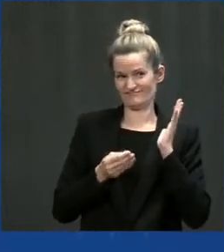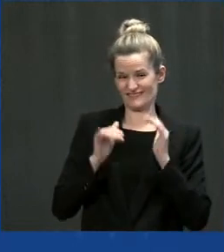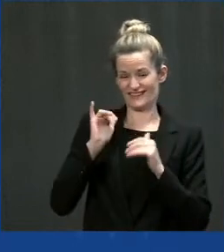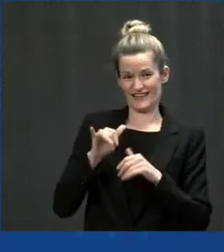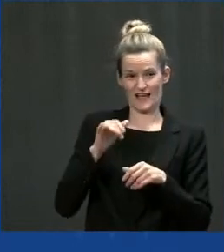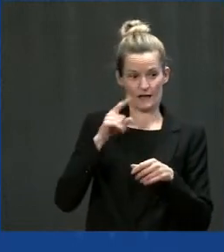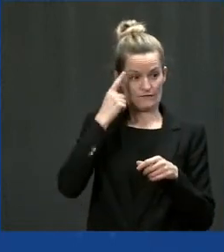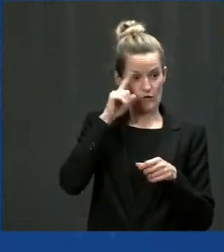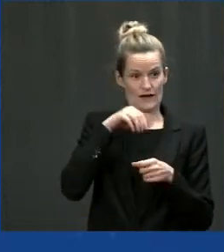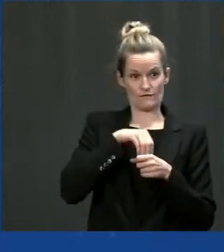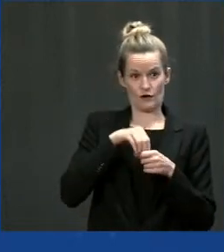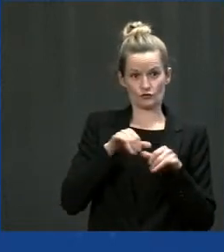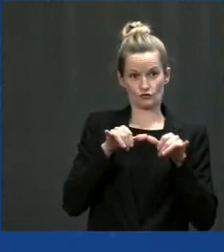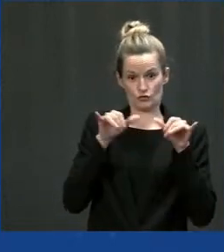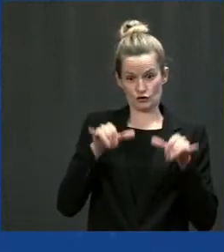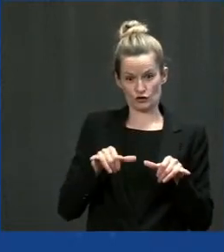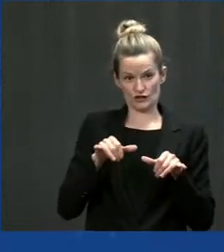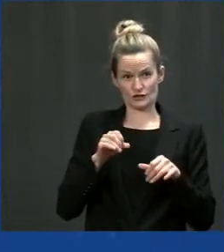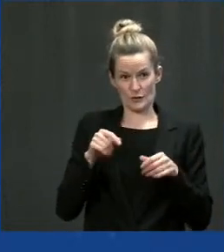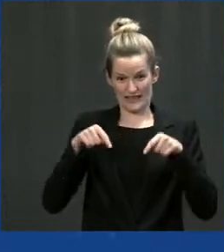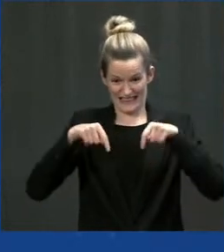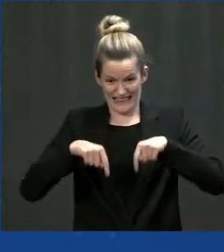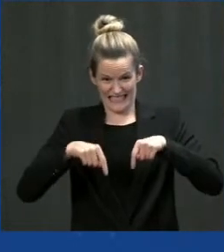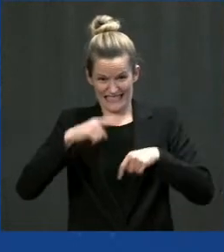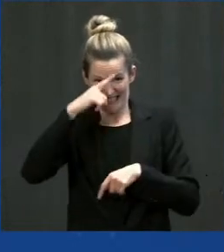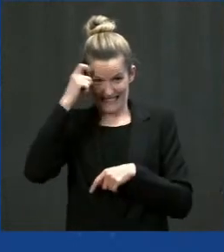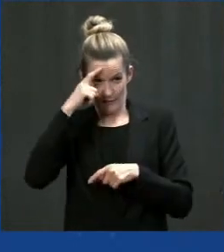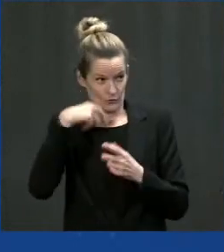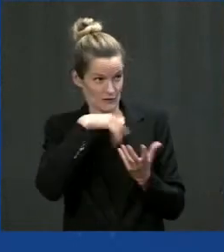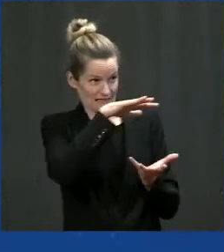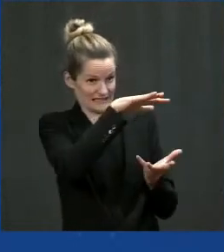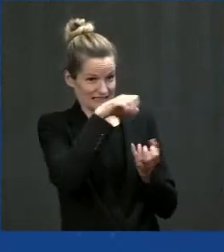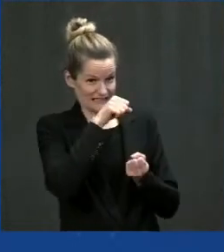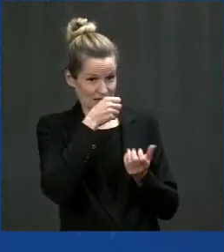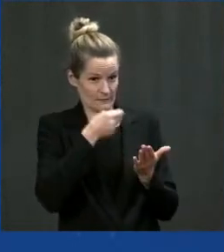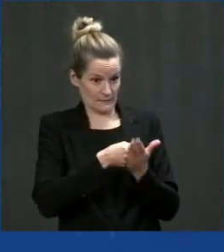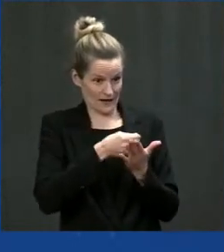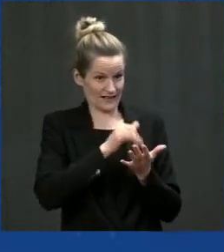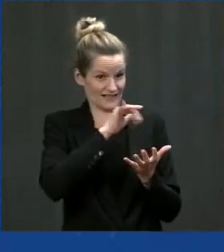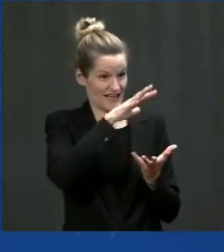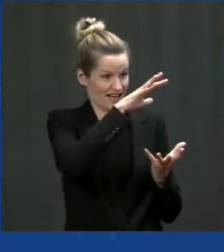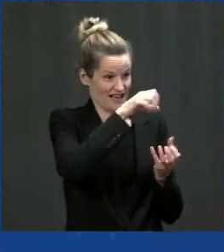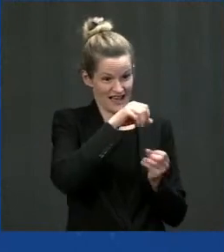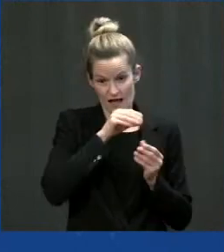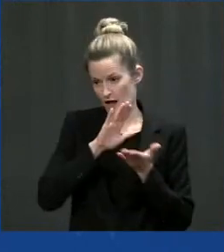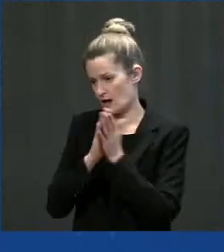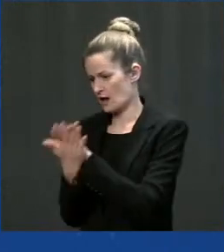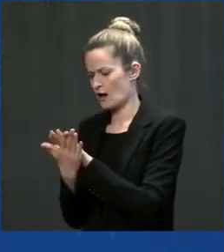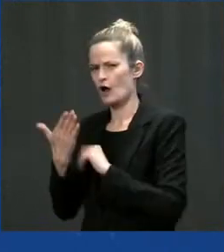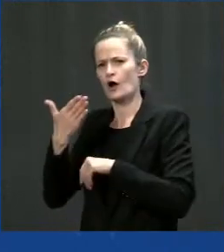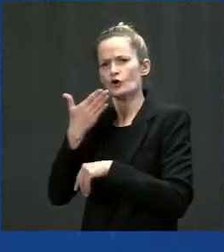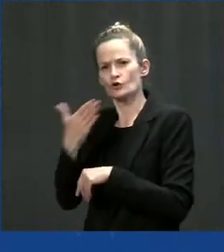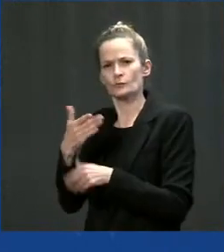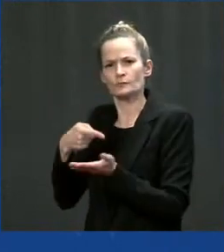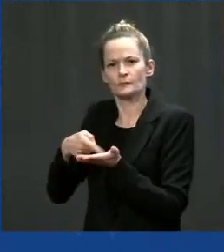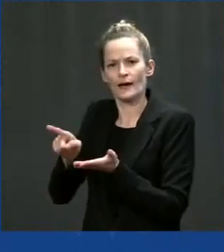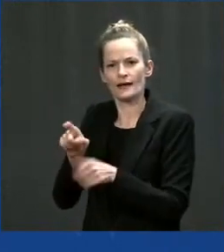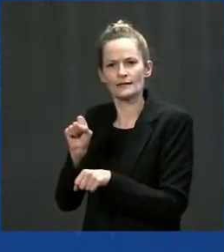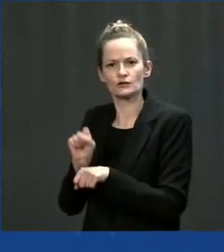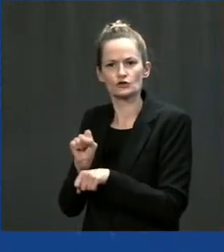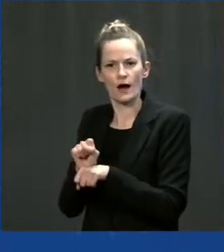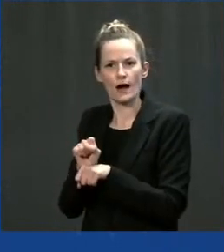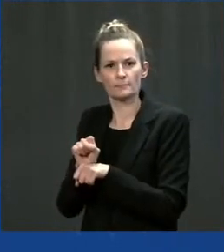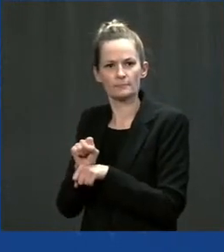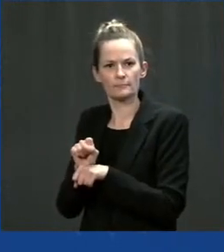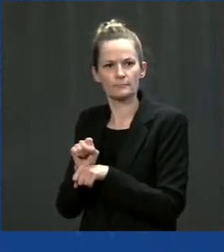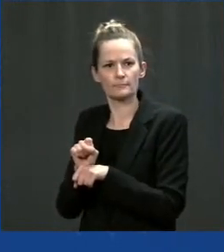summer supporting 22,800 good paying jobs. And we're investing resources to make sure every Michigander can go